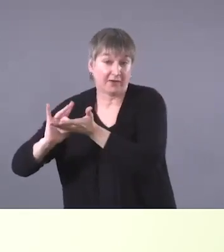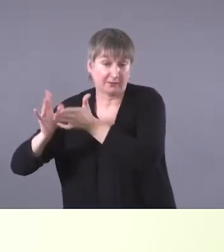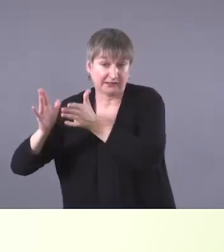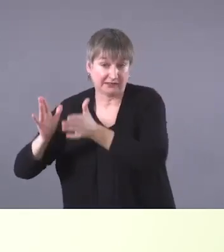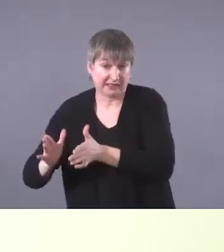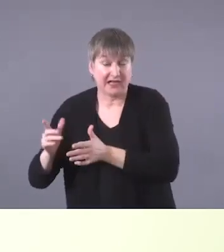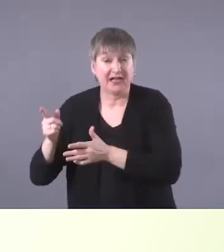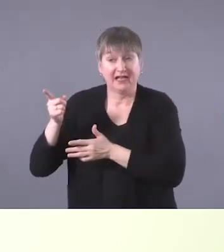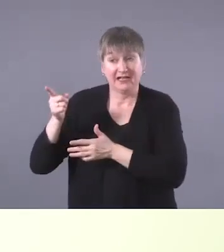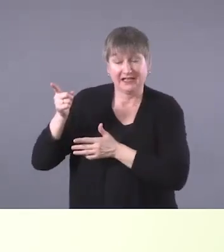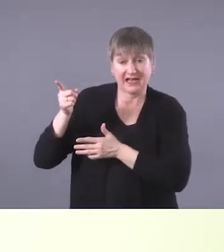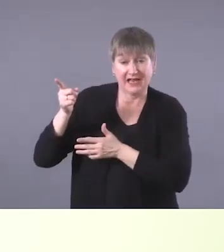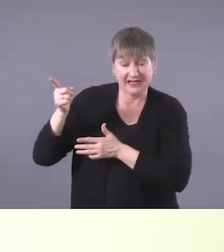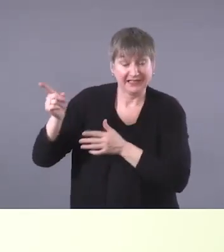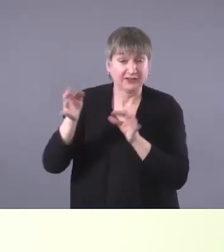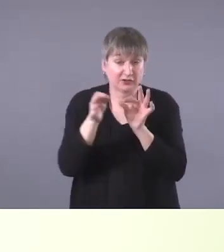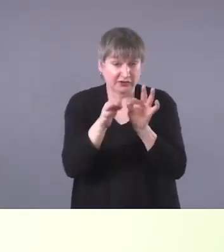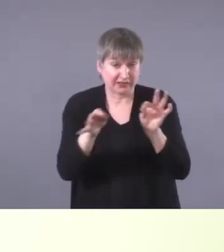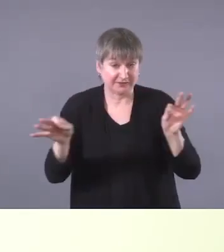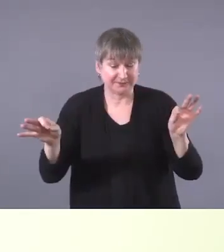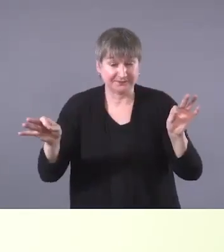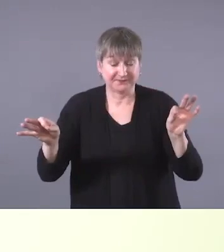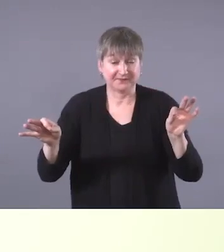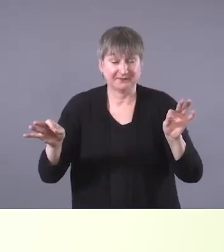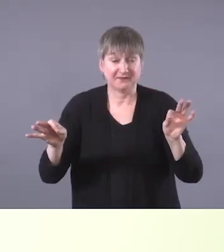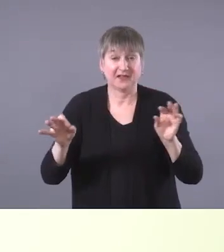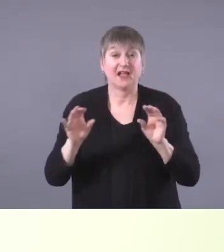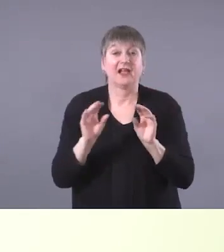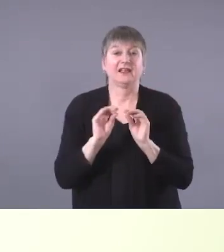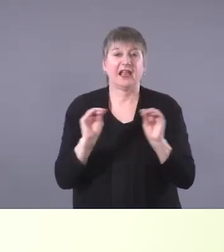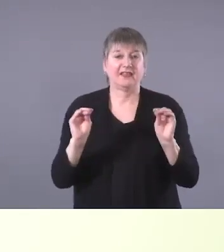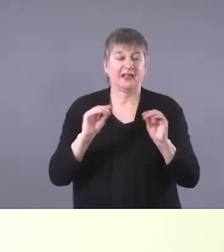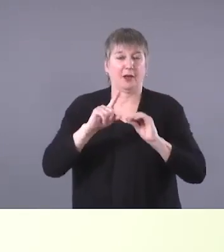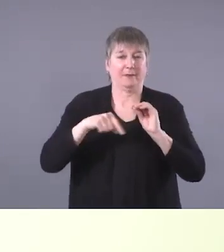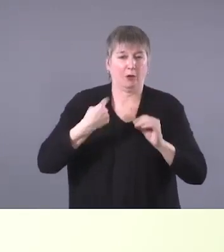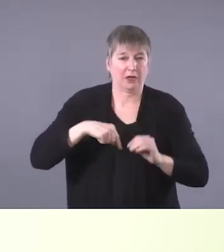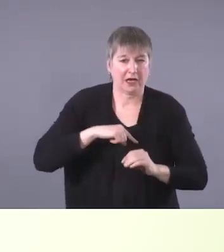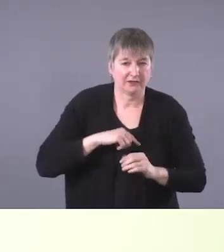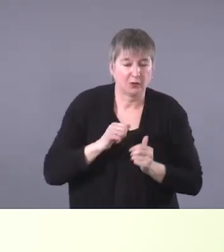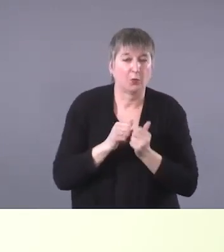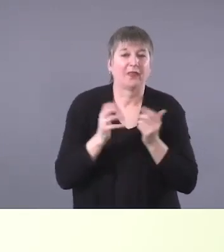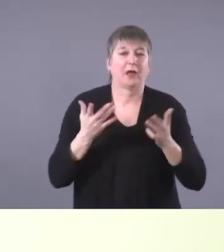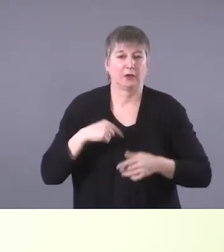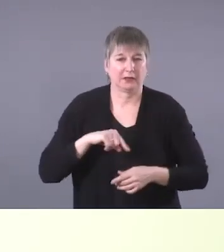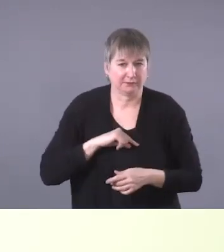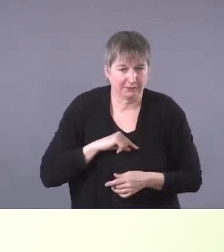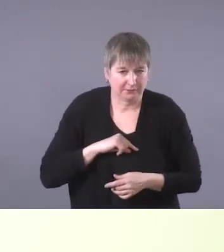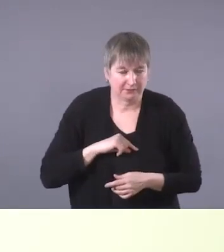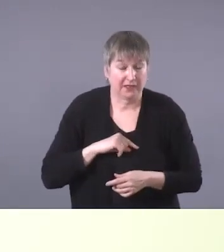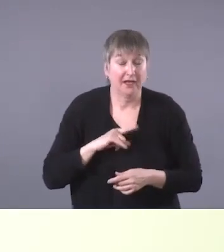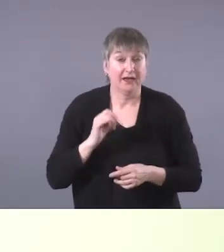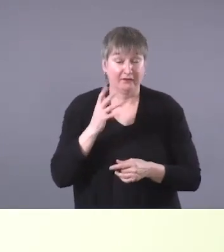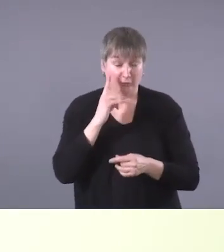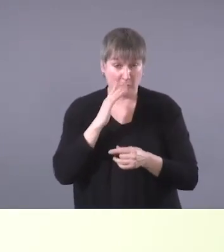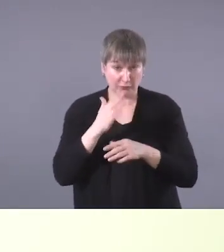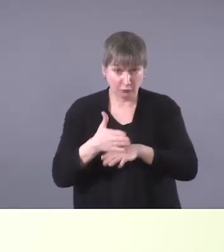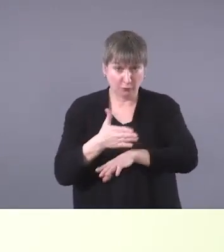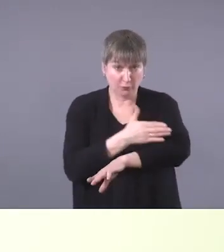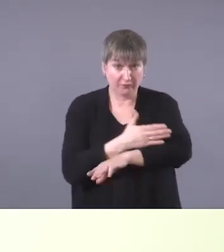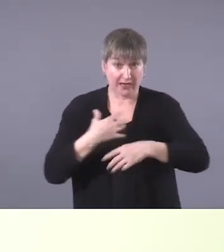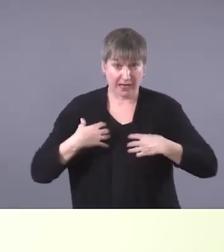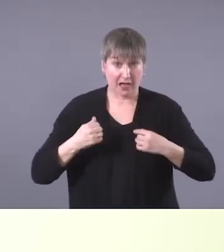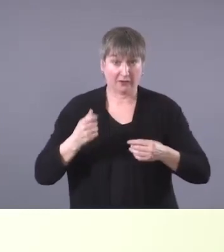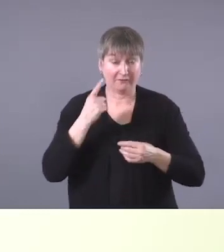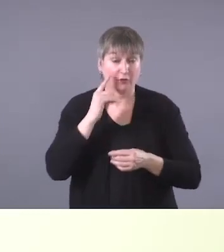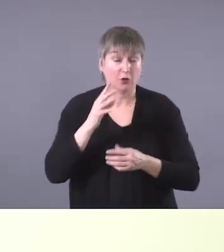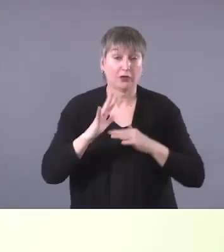his, uh, catchphrase is kind of nothing about us without us. Um, if we want to improve the health of indigenous people, we need to